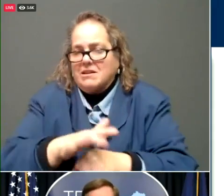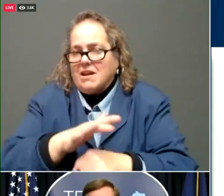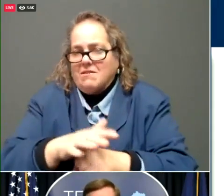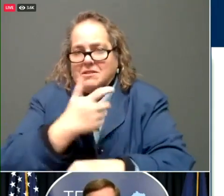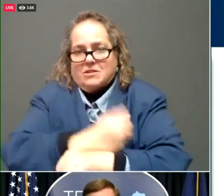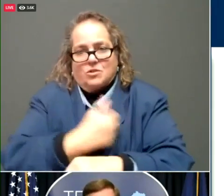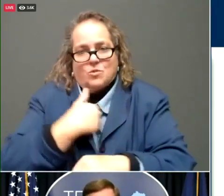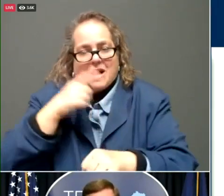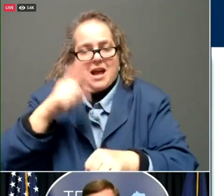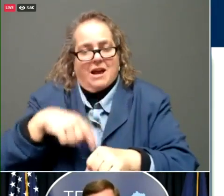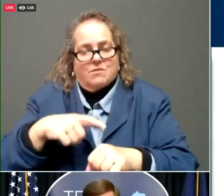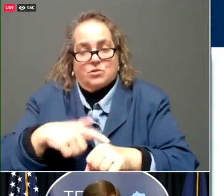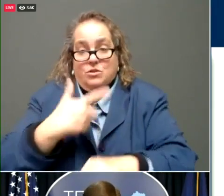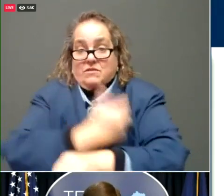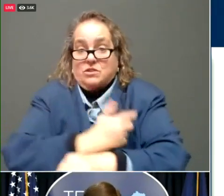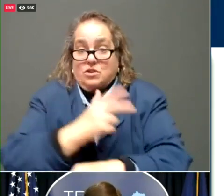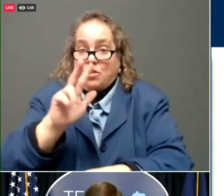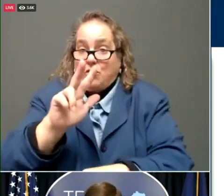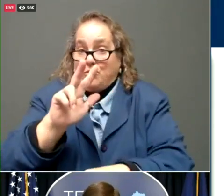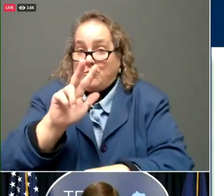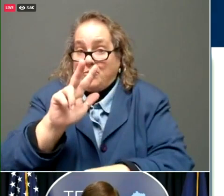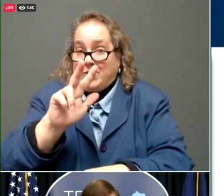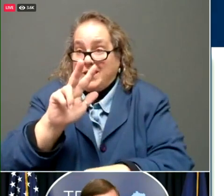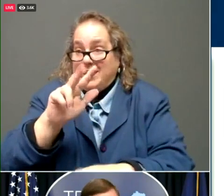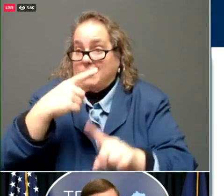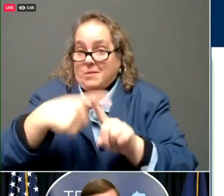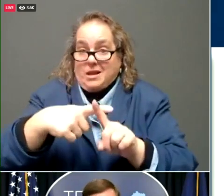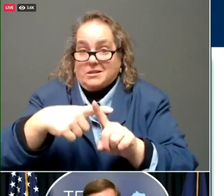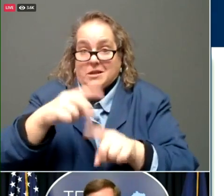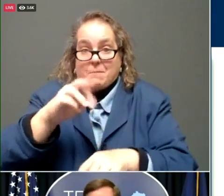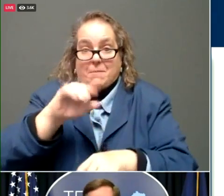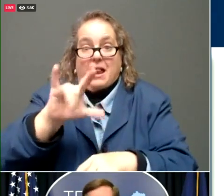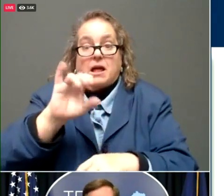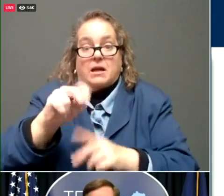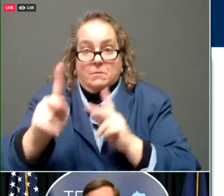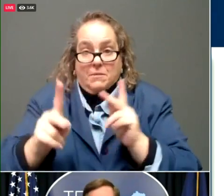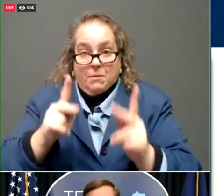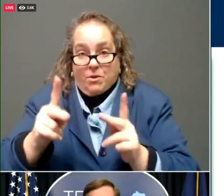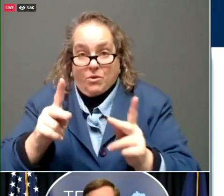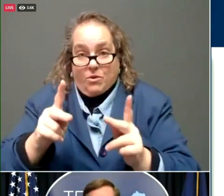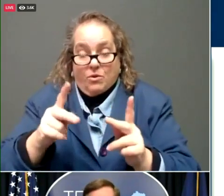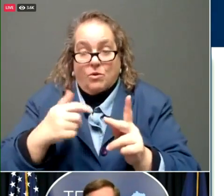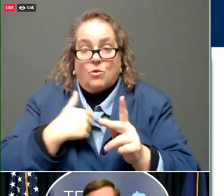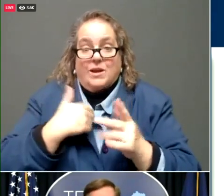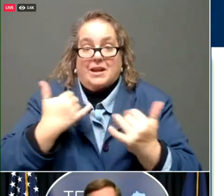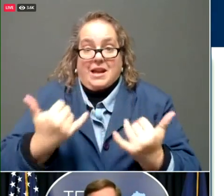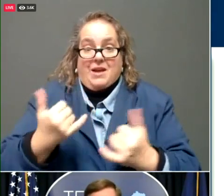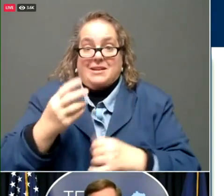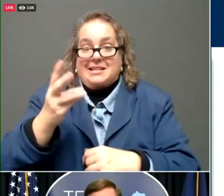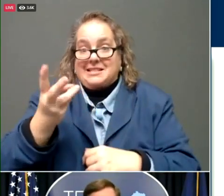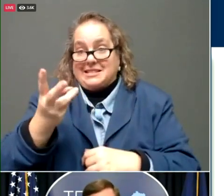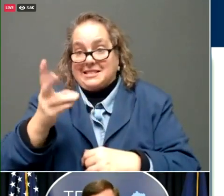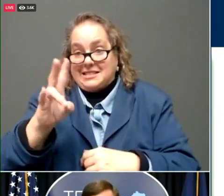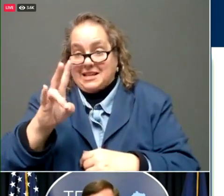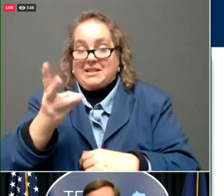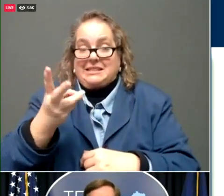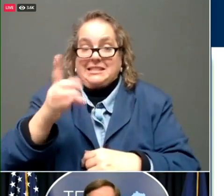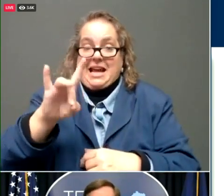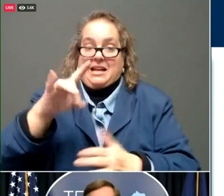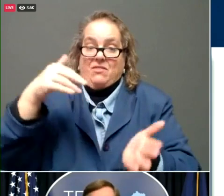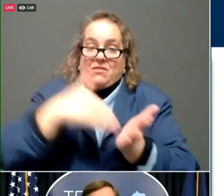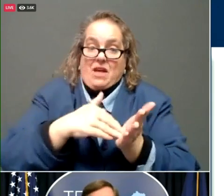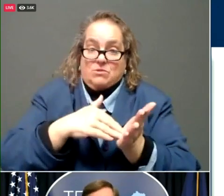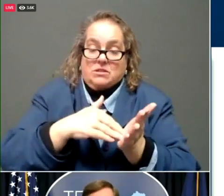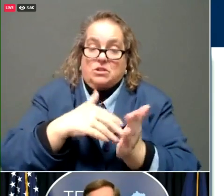million people in this Commonwealth and we're getting now 67 68,000 doses a week. You can do the